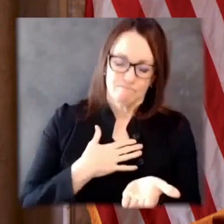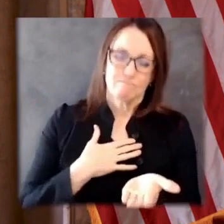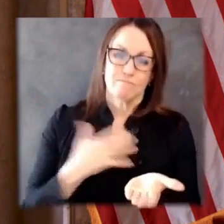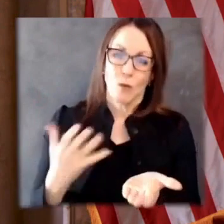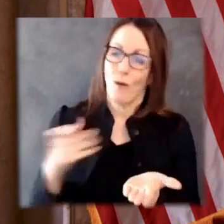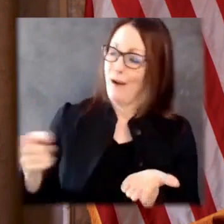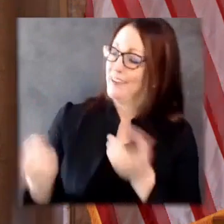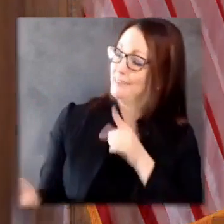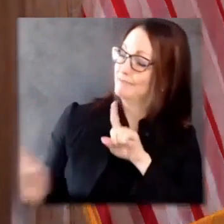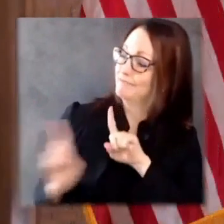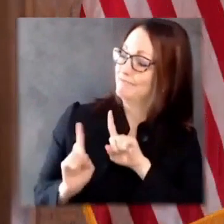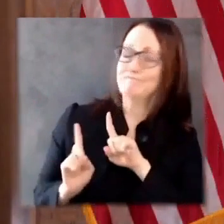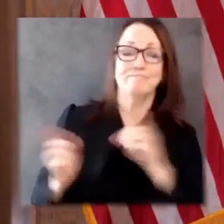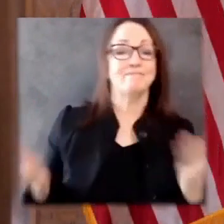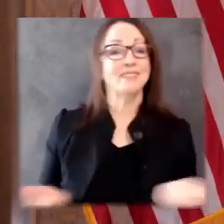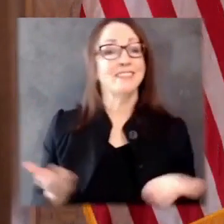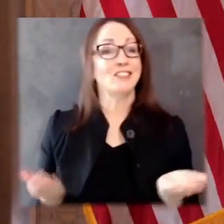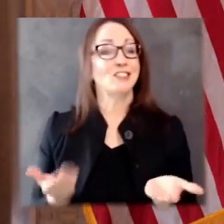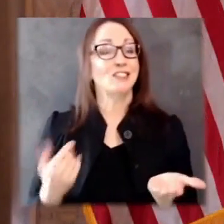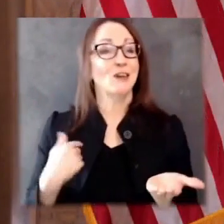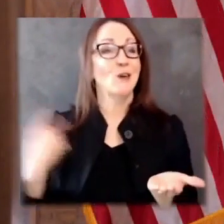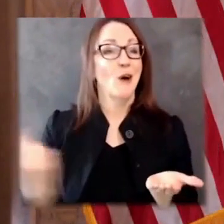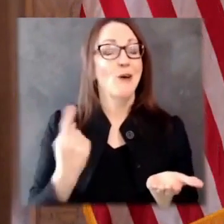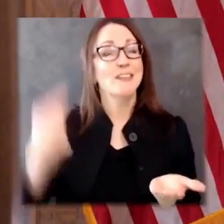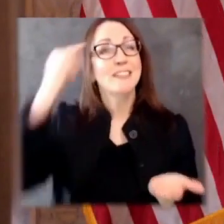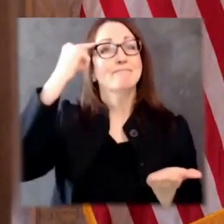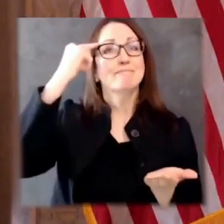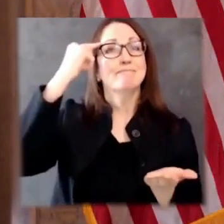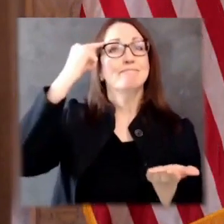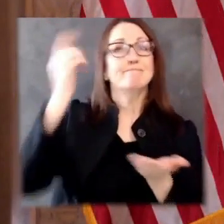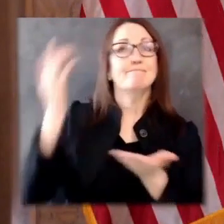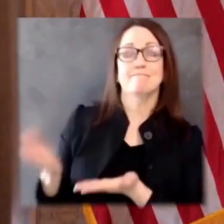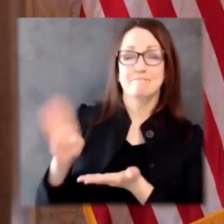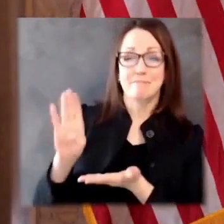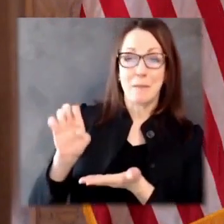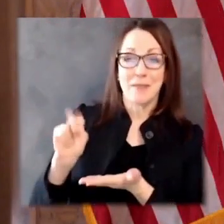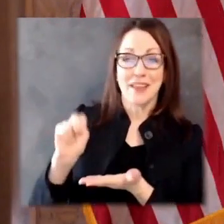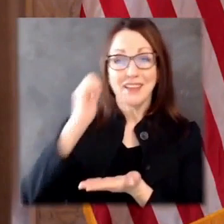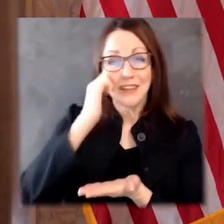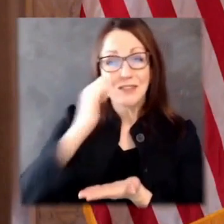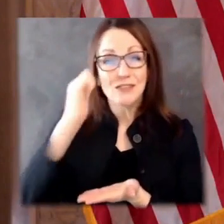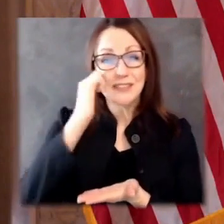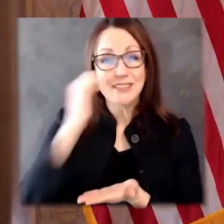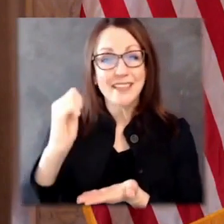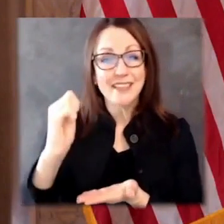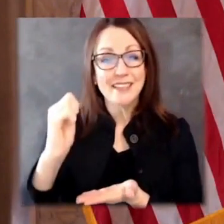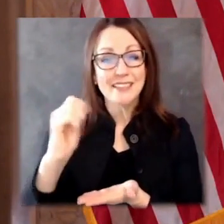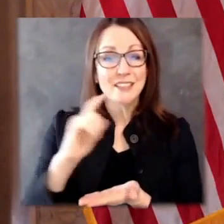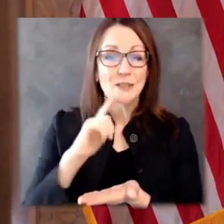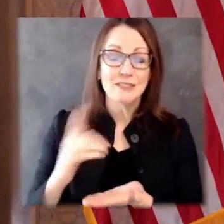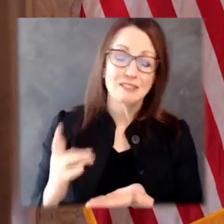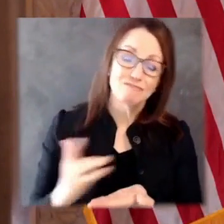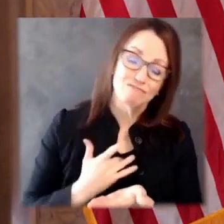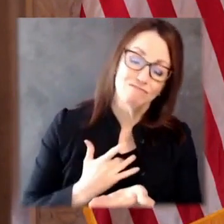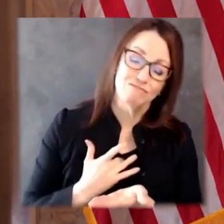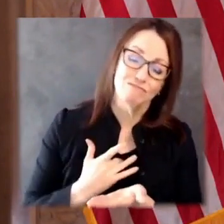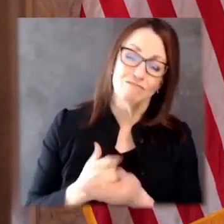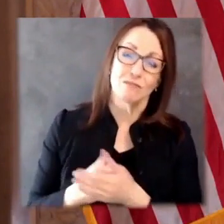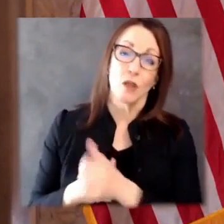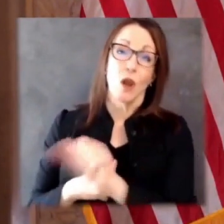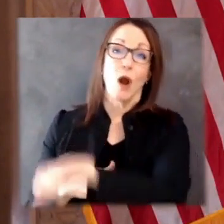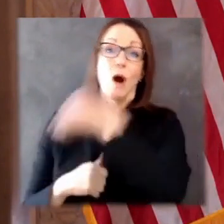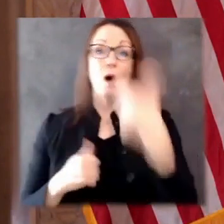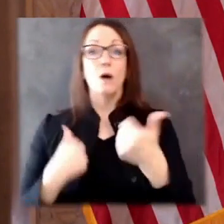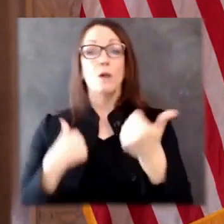every day. Also not with us tonight are more than 5,000 Wisconsinites who have died due to